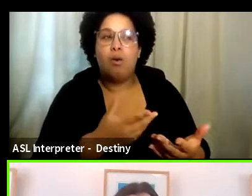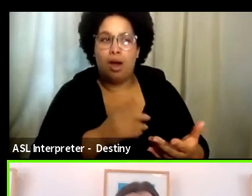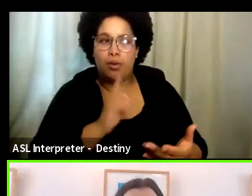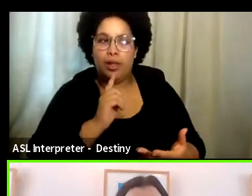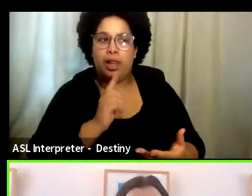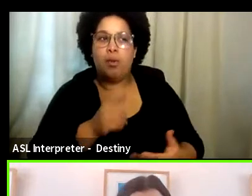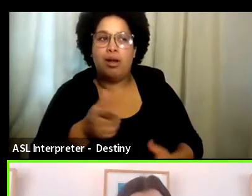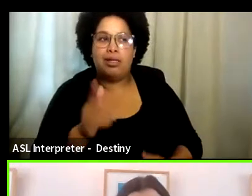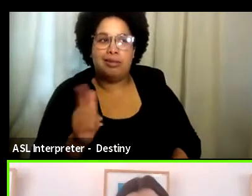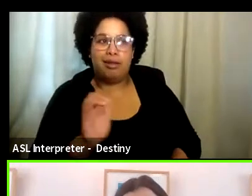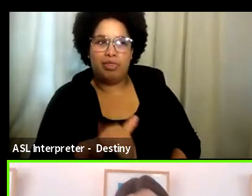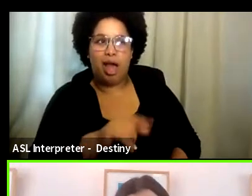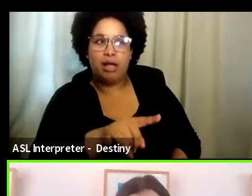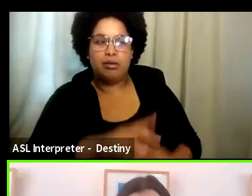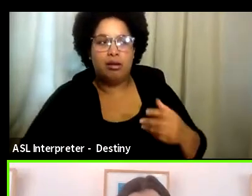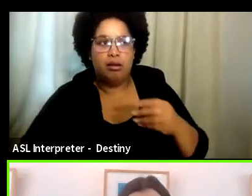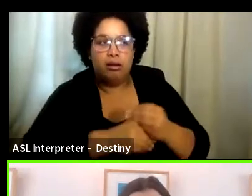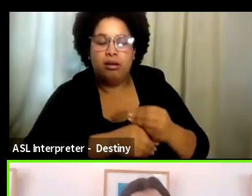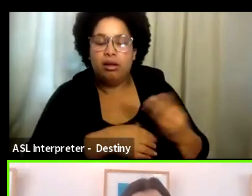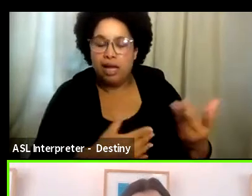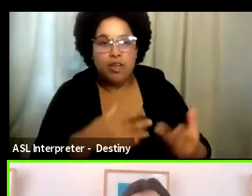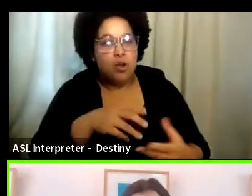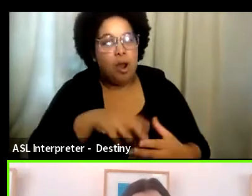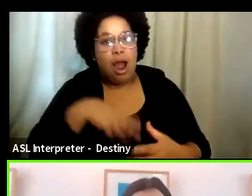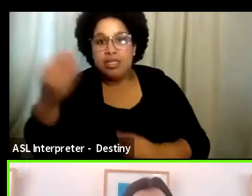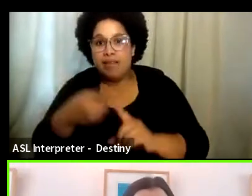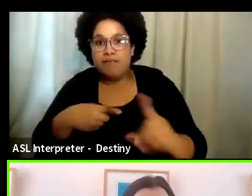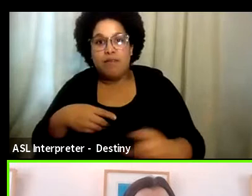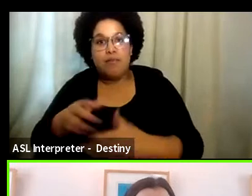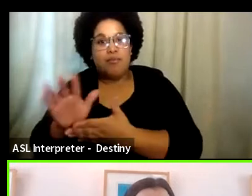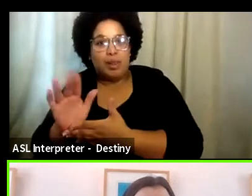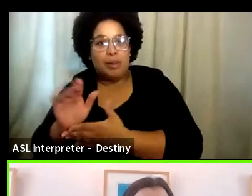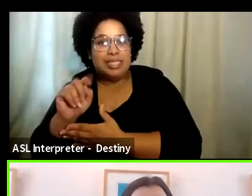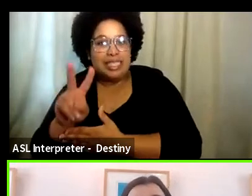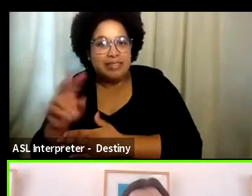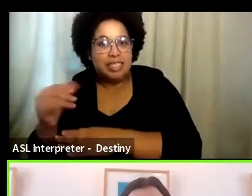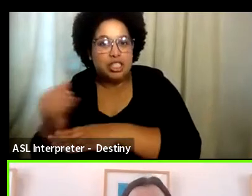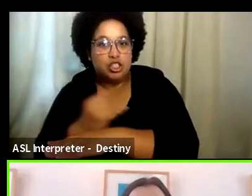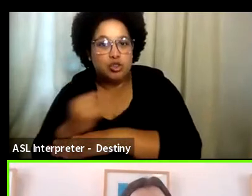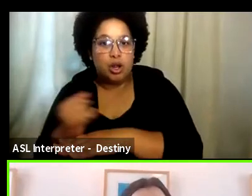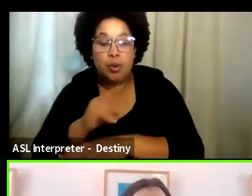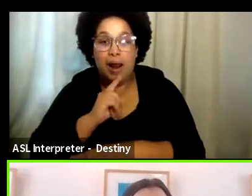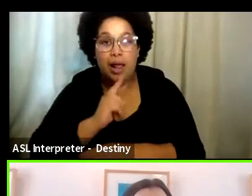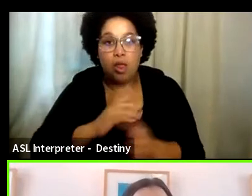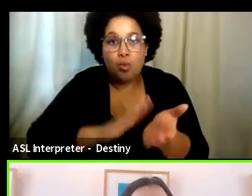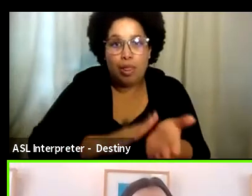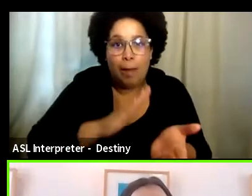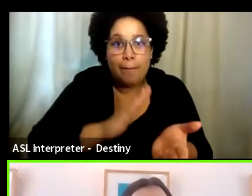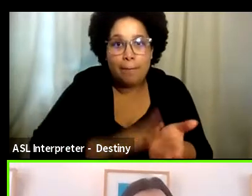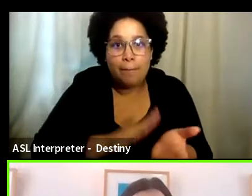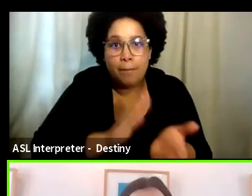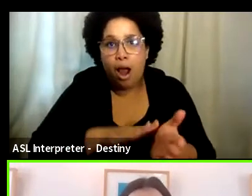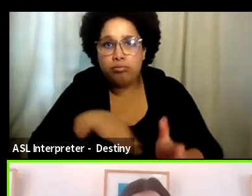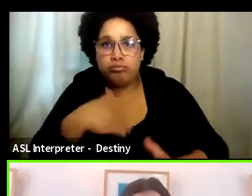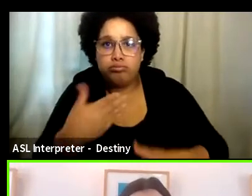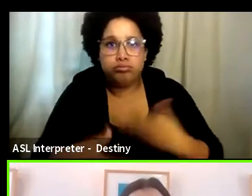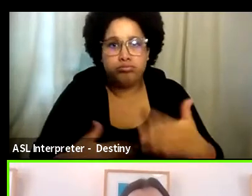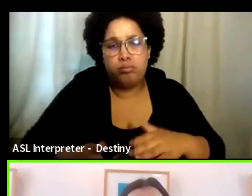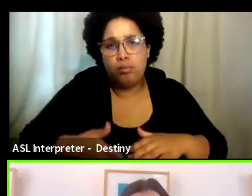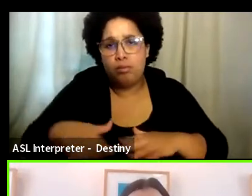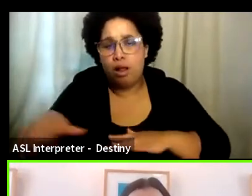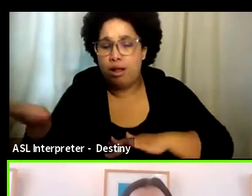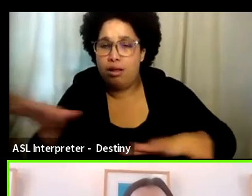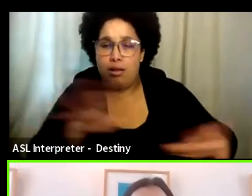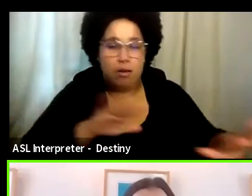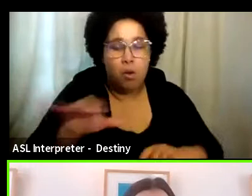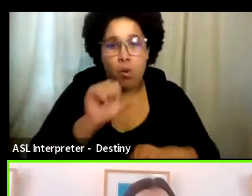experience if you come from outside of the film and TV industry, because the, the rhythm of life of working on set